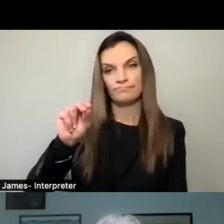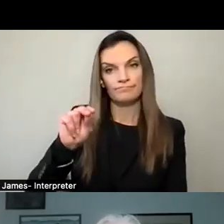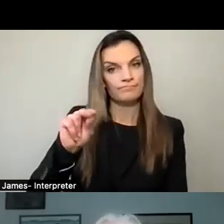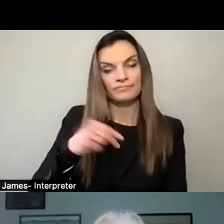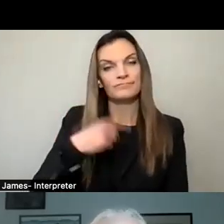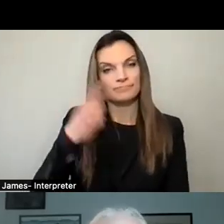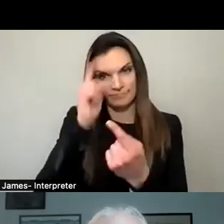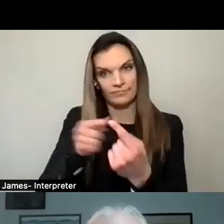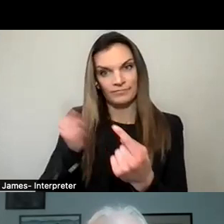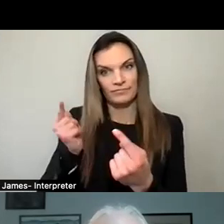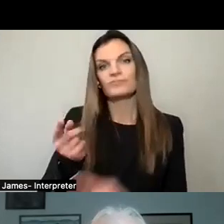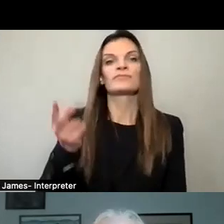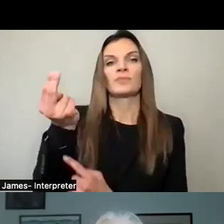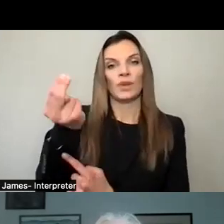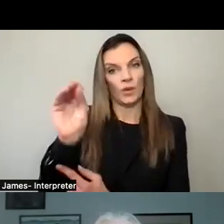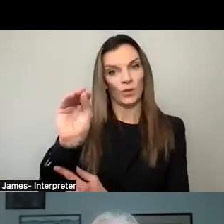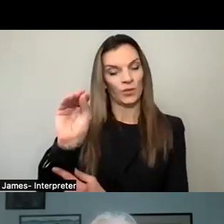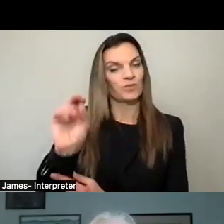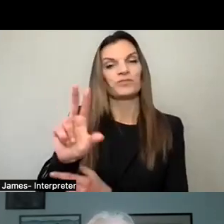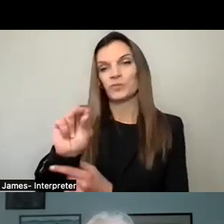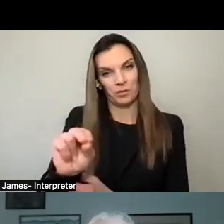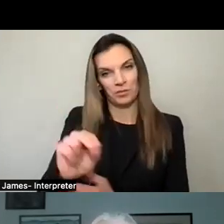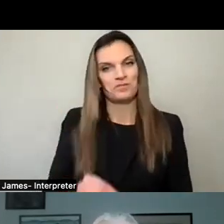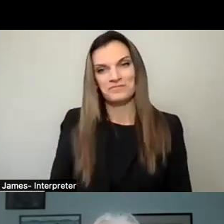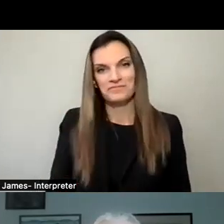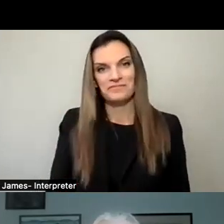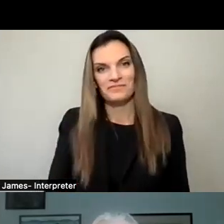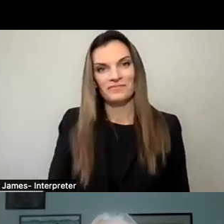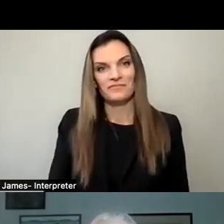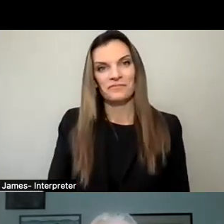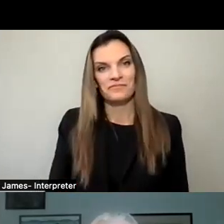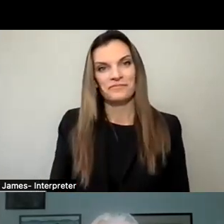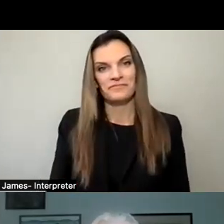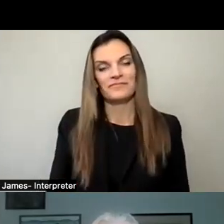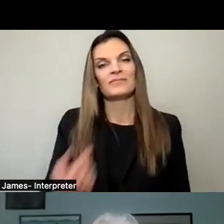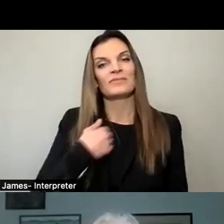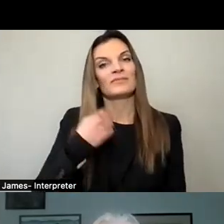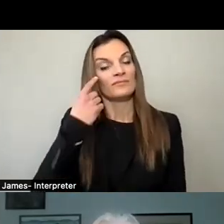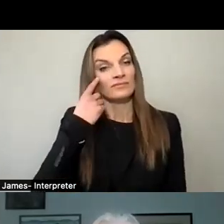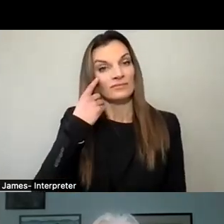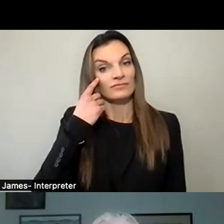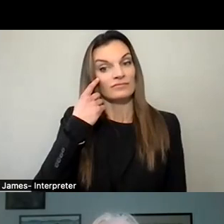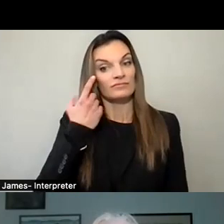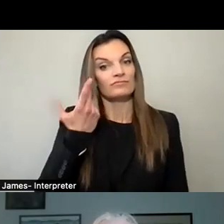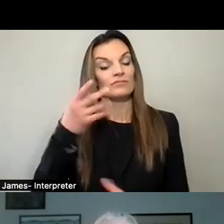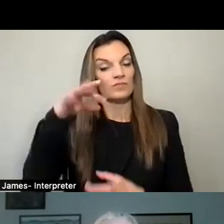I'll say that again. No, I do not. I think it's great that we have our elections